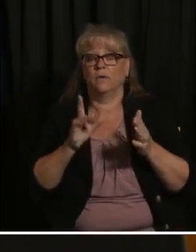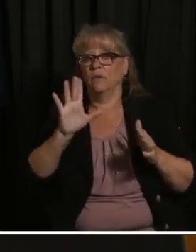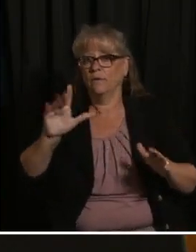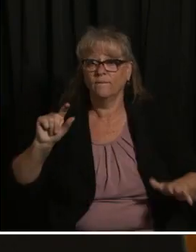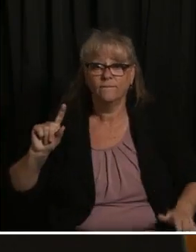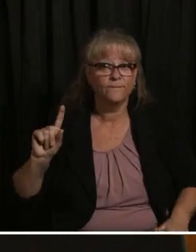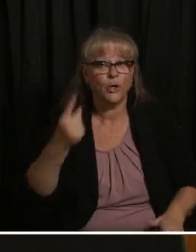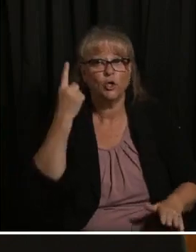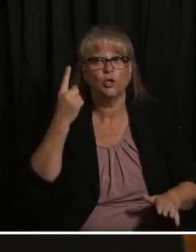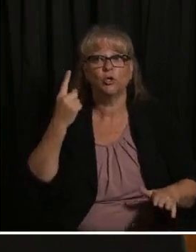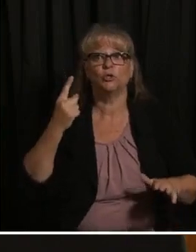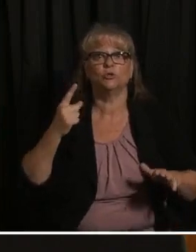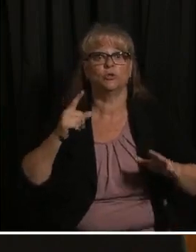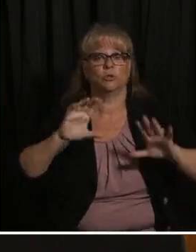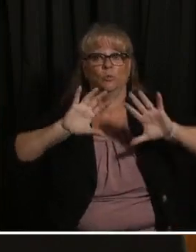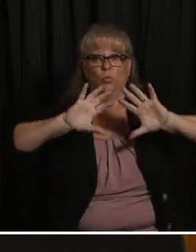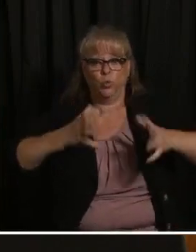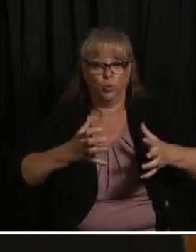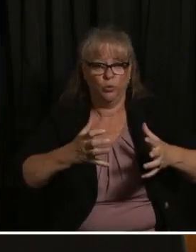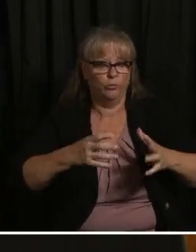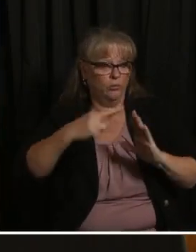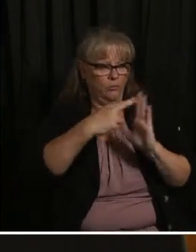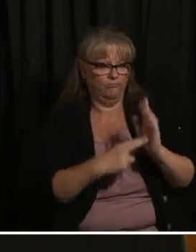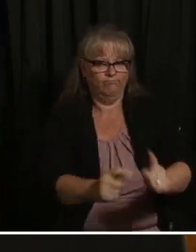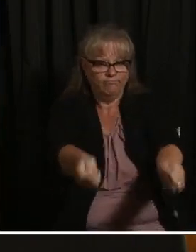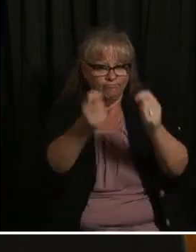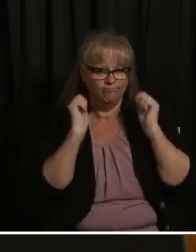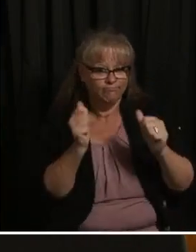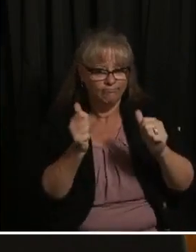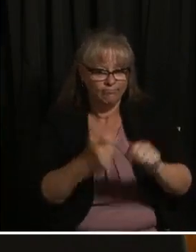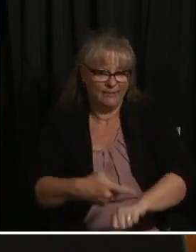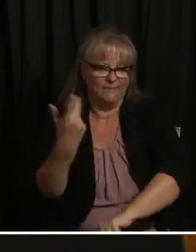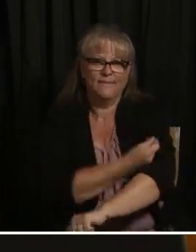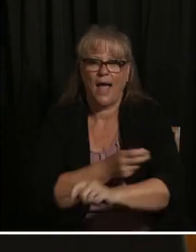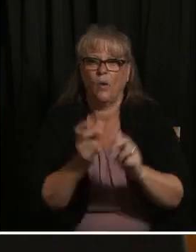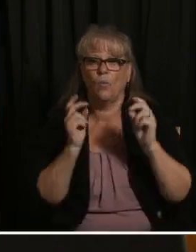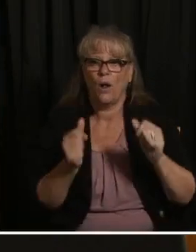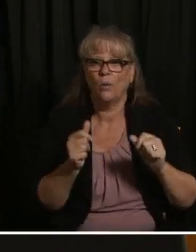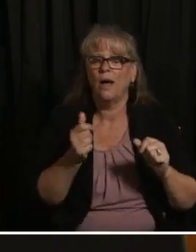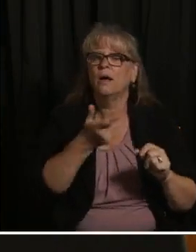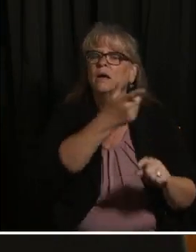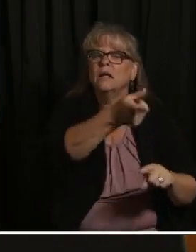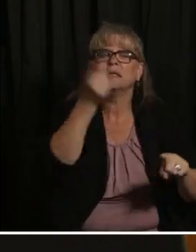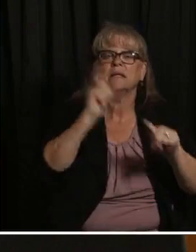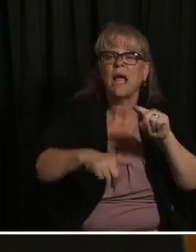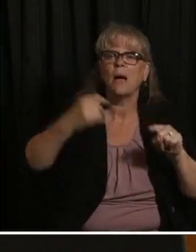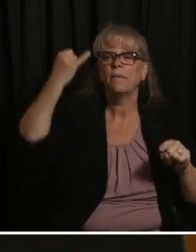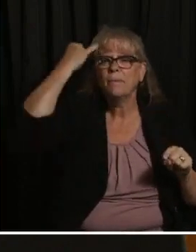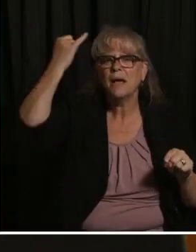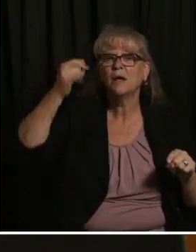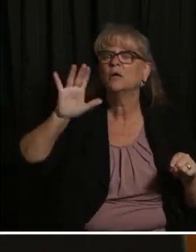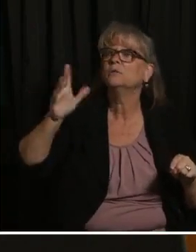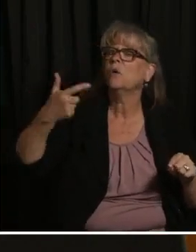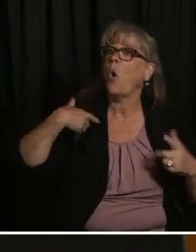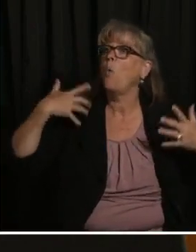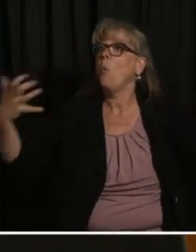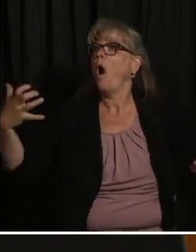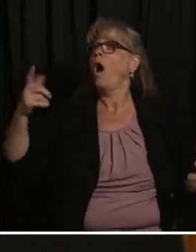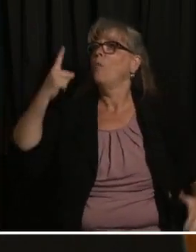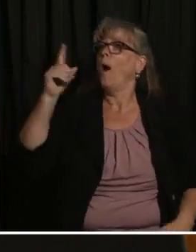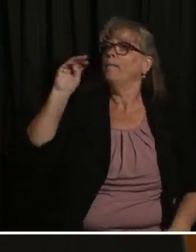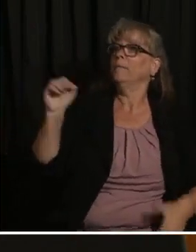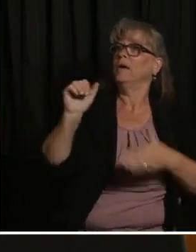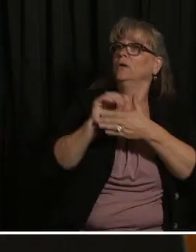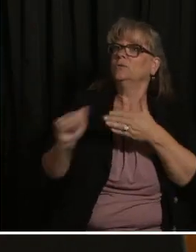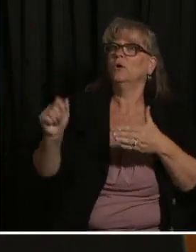group uh and and never imagined that he would be drawn up to win a million dollars simply for pursuing their own